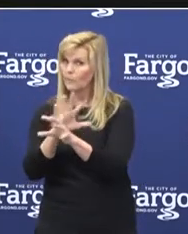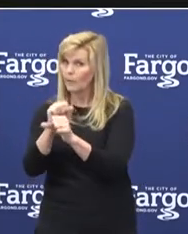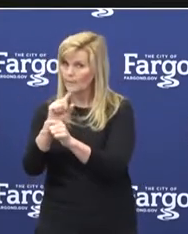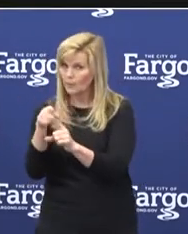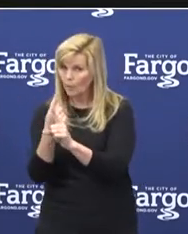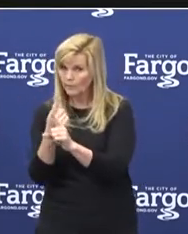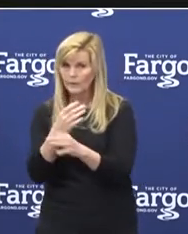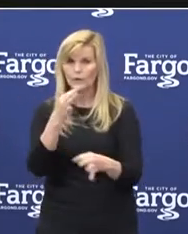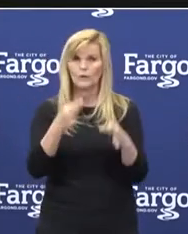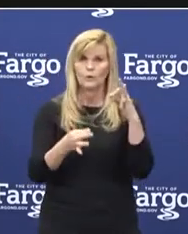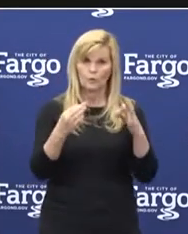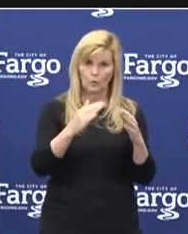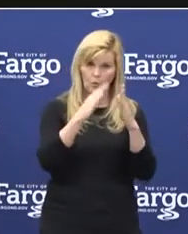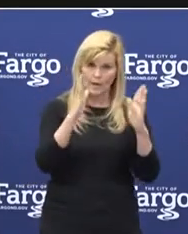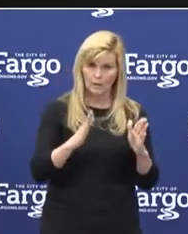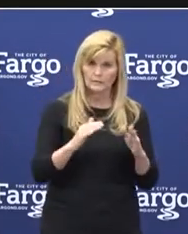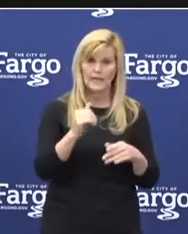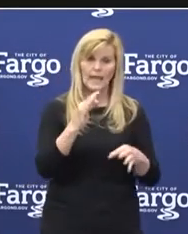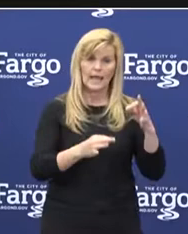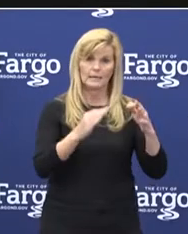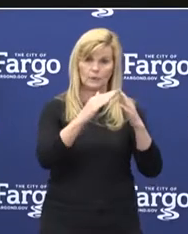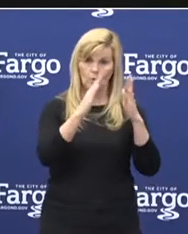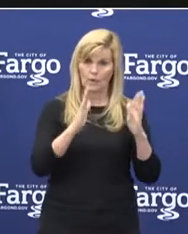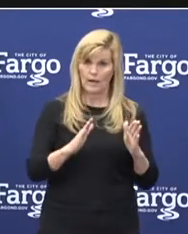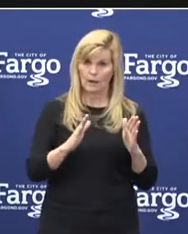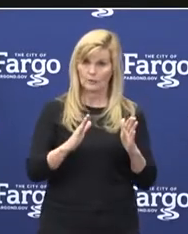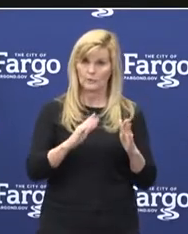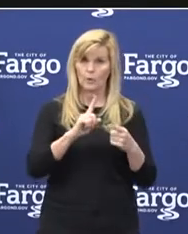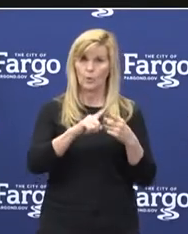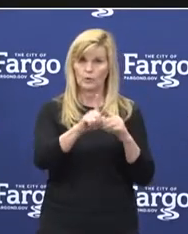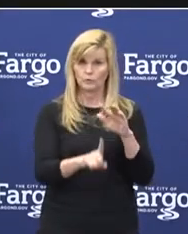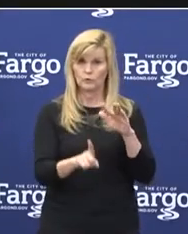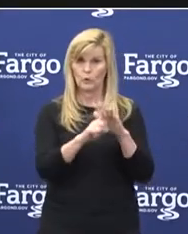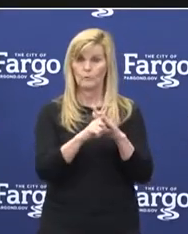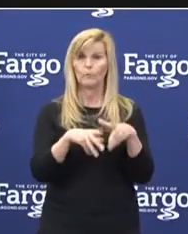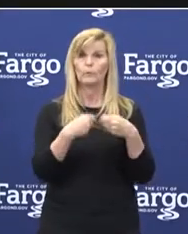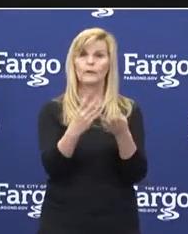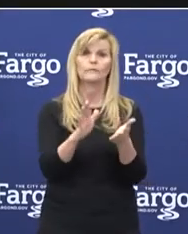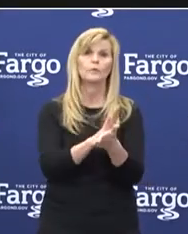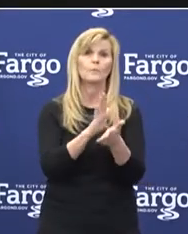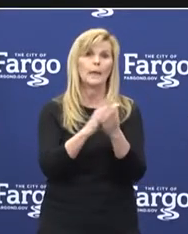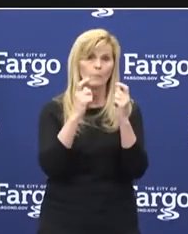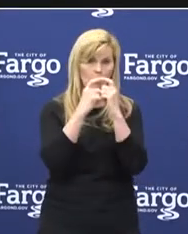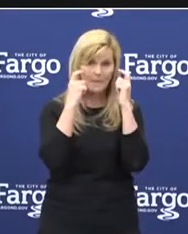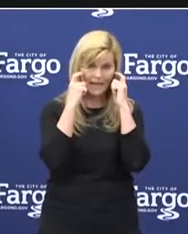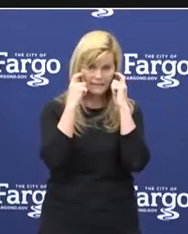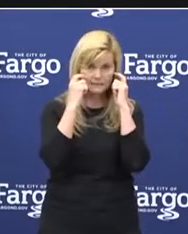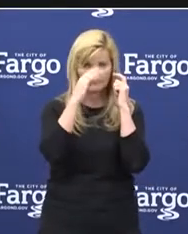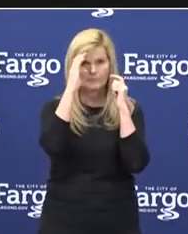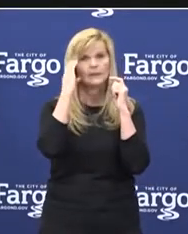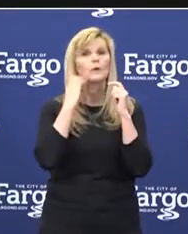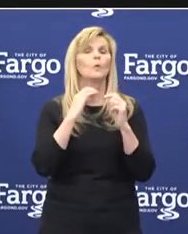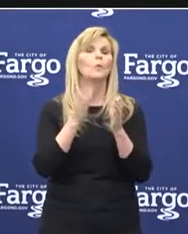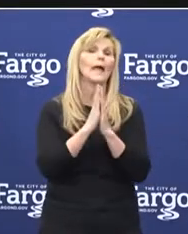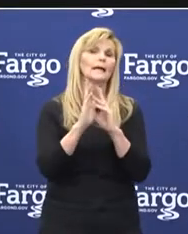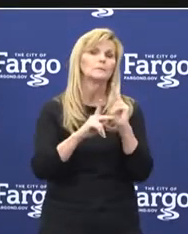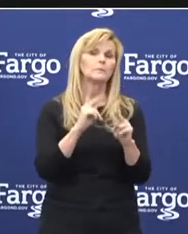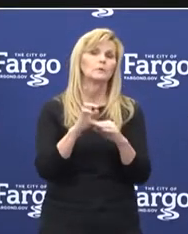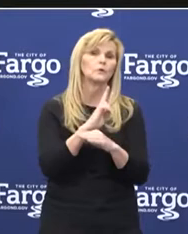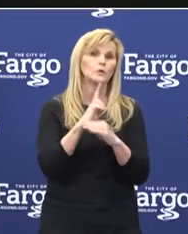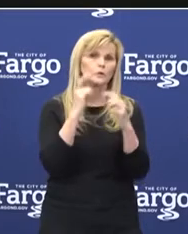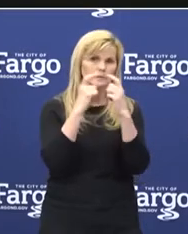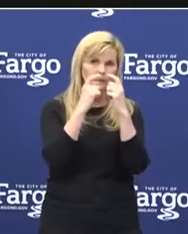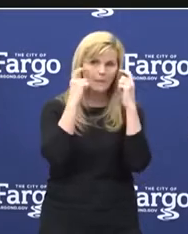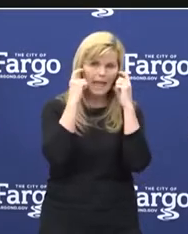Courthouse. At the courthouse when you arrive, there will be paper face masks available upon entry. We ask the public to wear these disposable masks